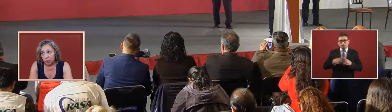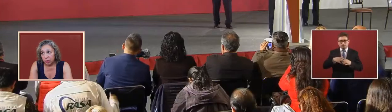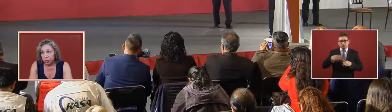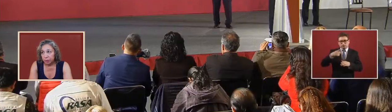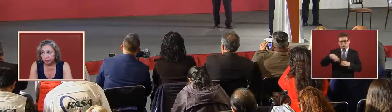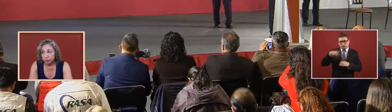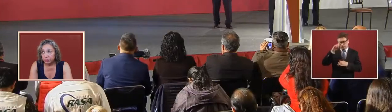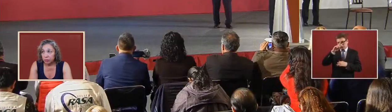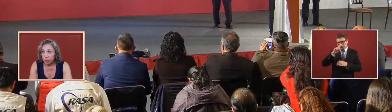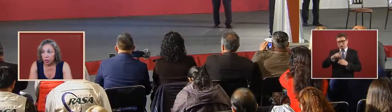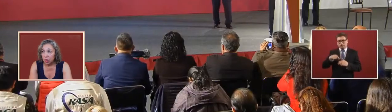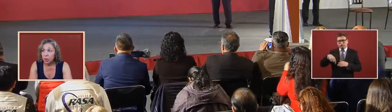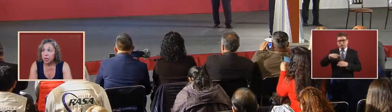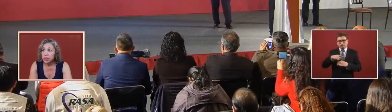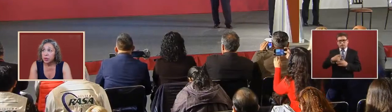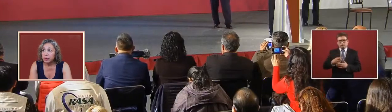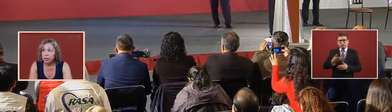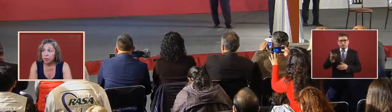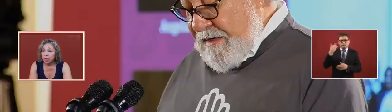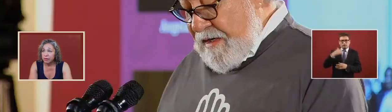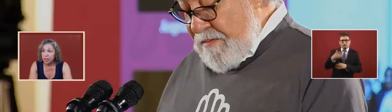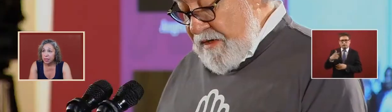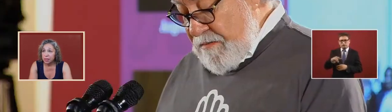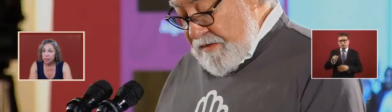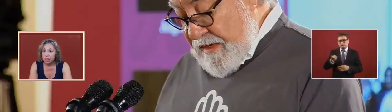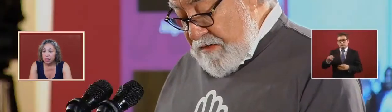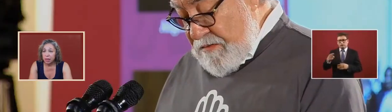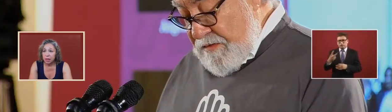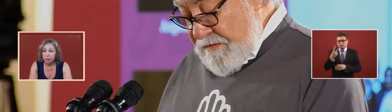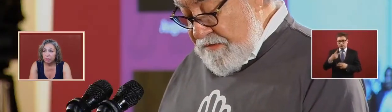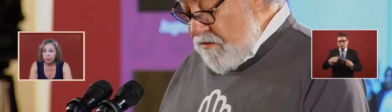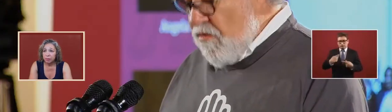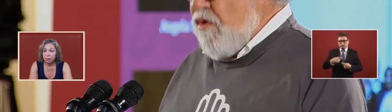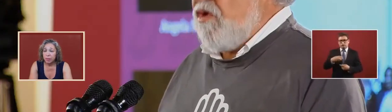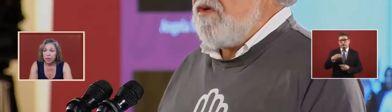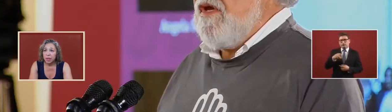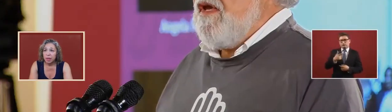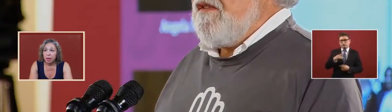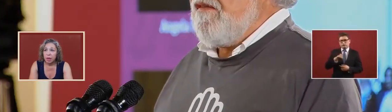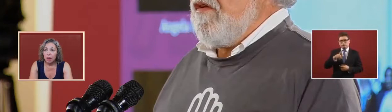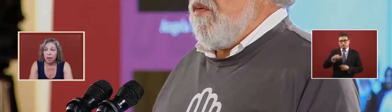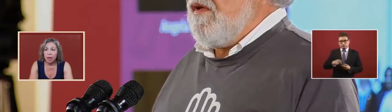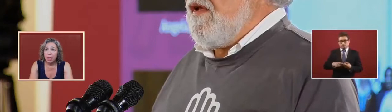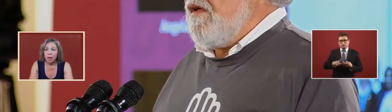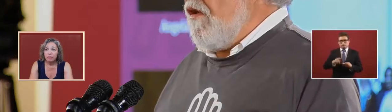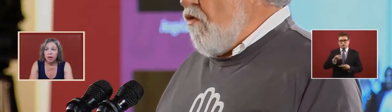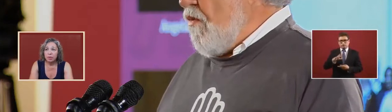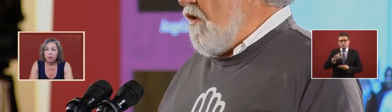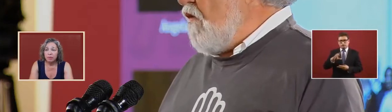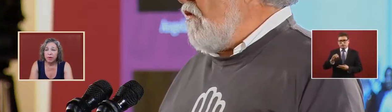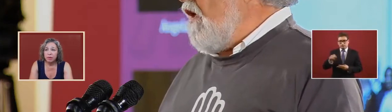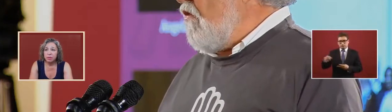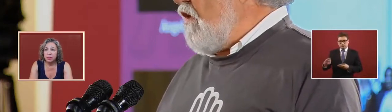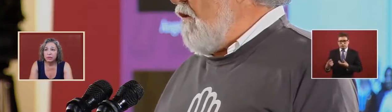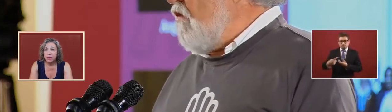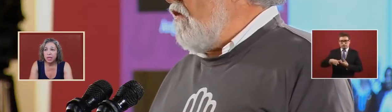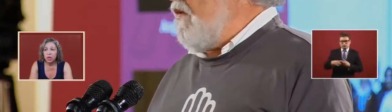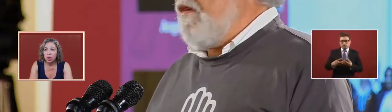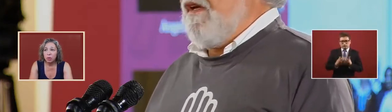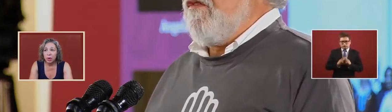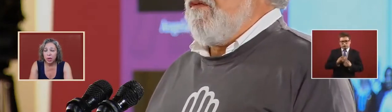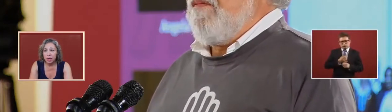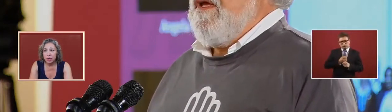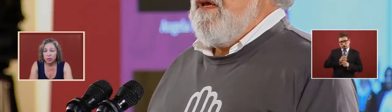group where two of the previous um have already found themselves